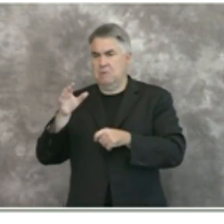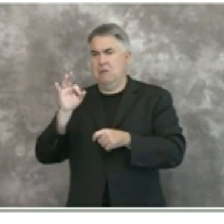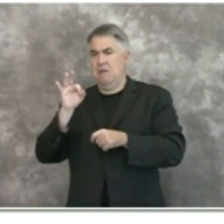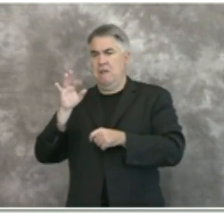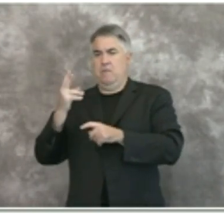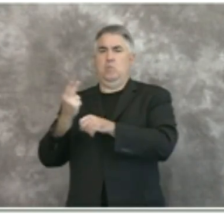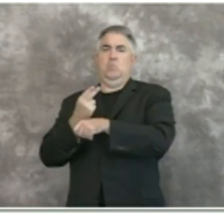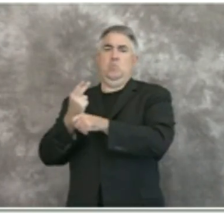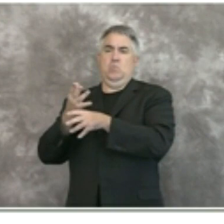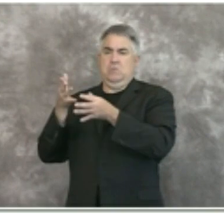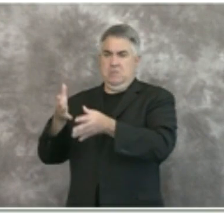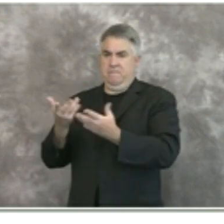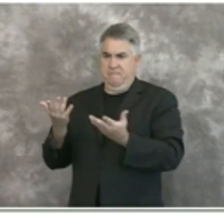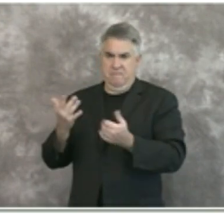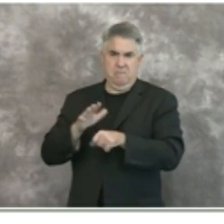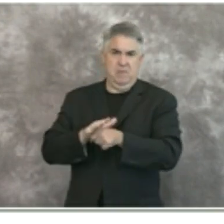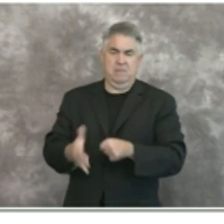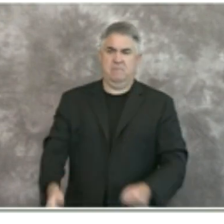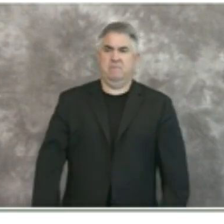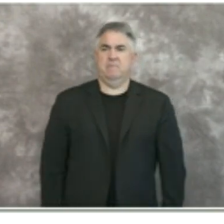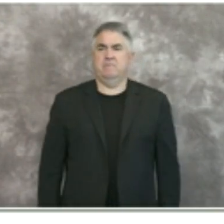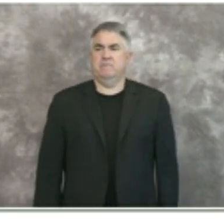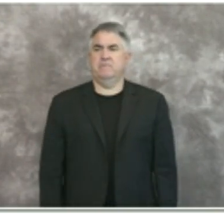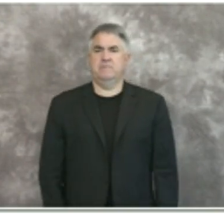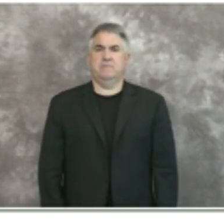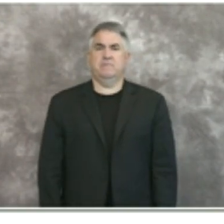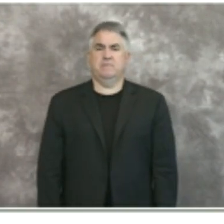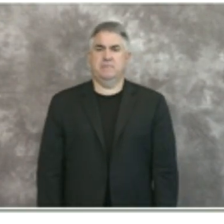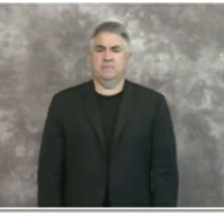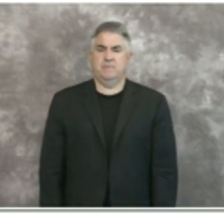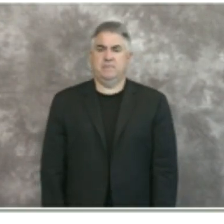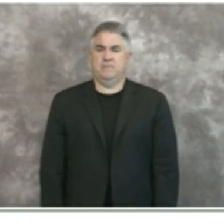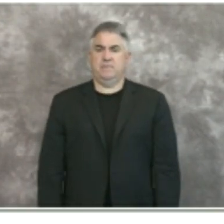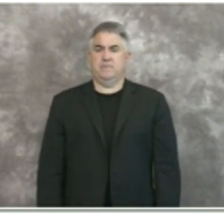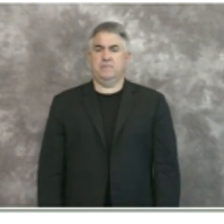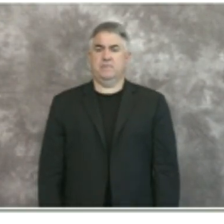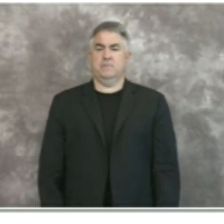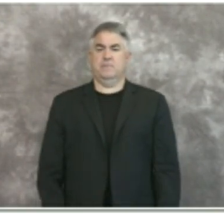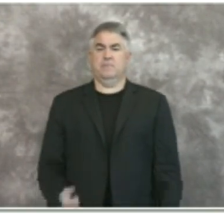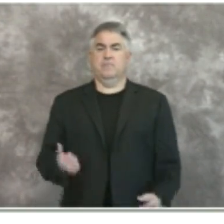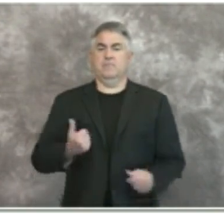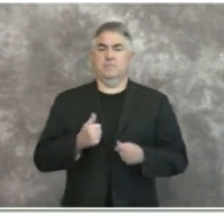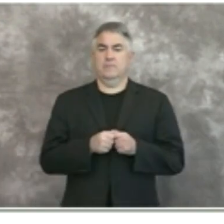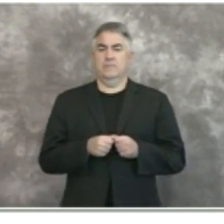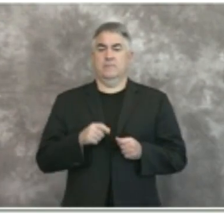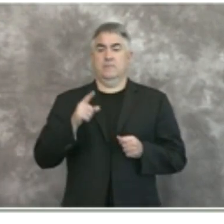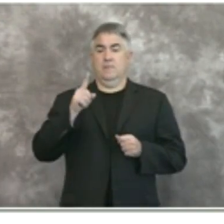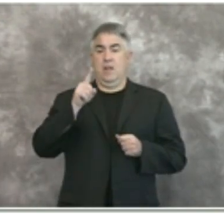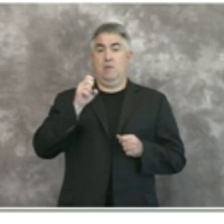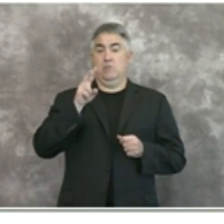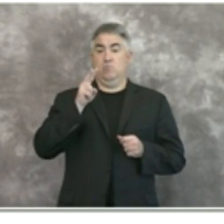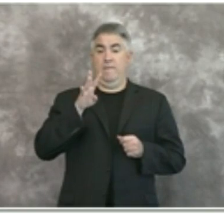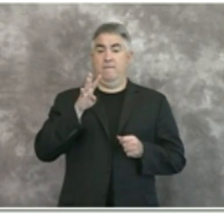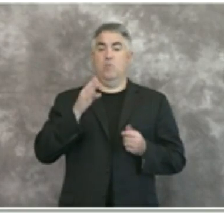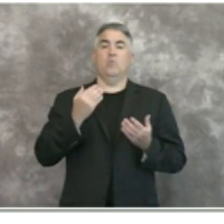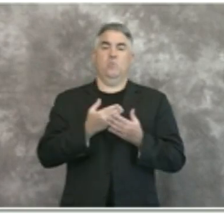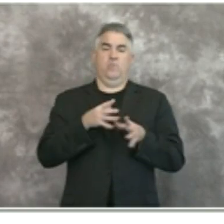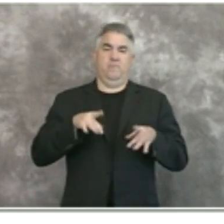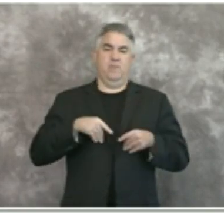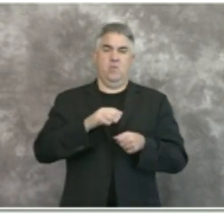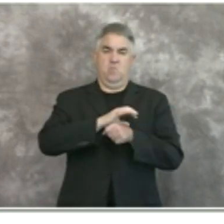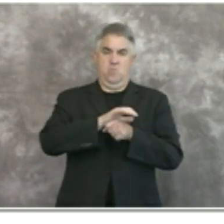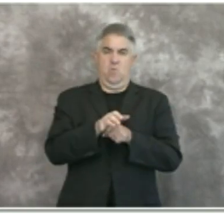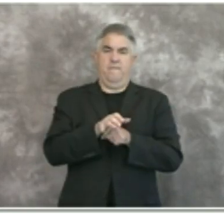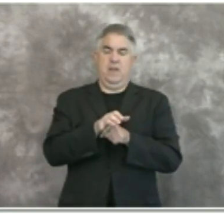treatment in terms of our cases today we're reporting 124 new positive tests again